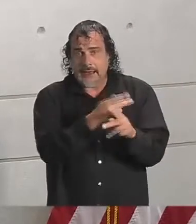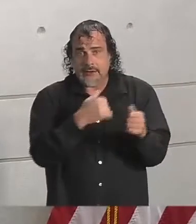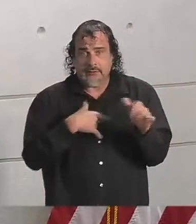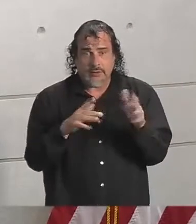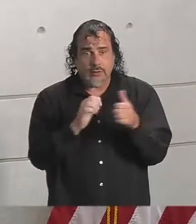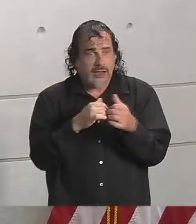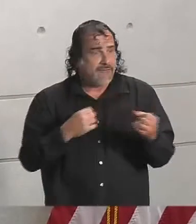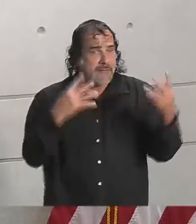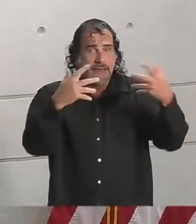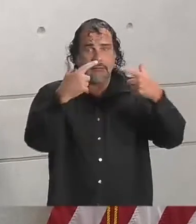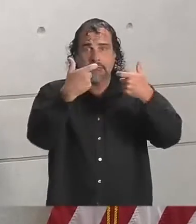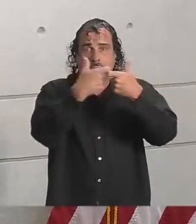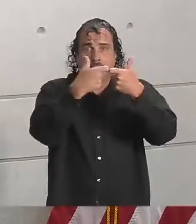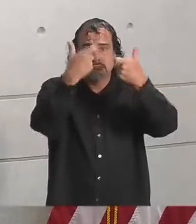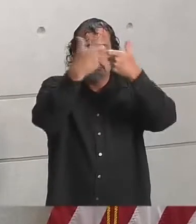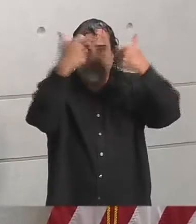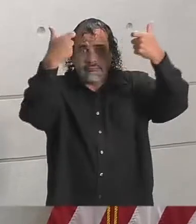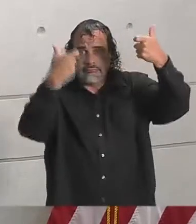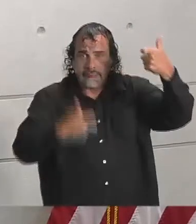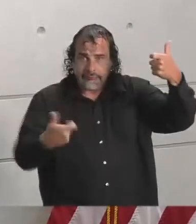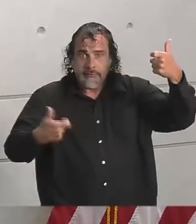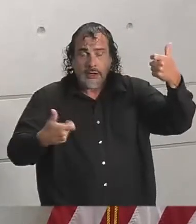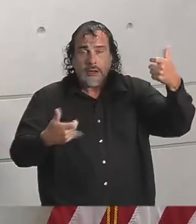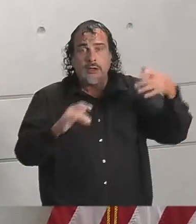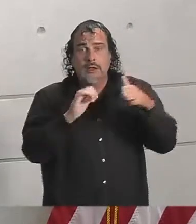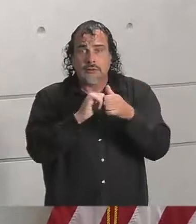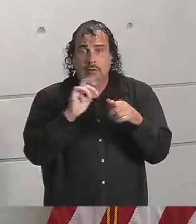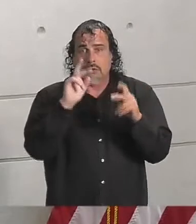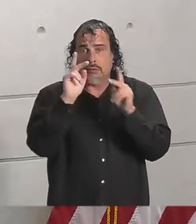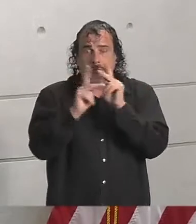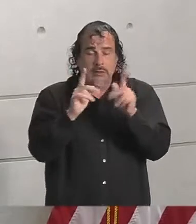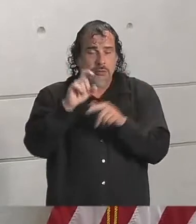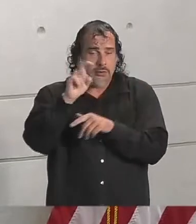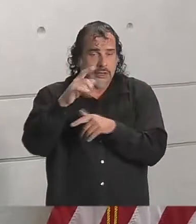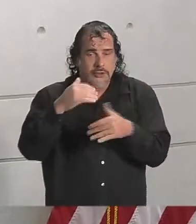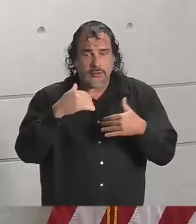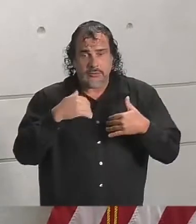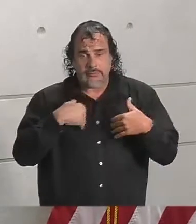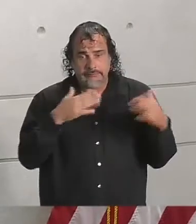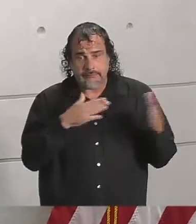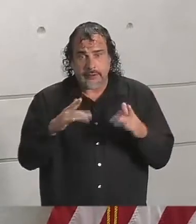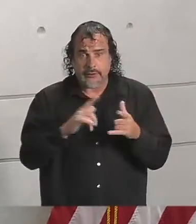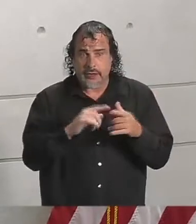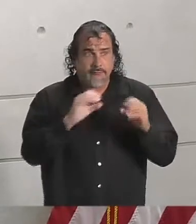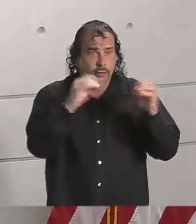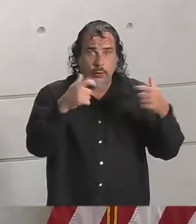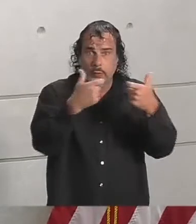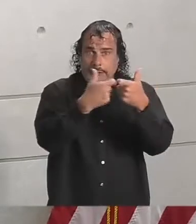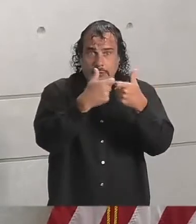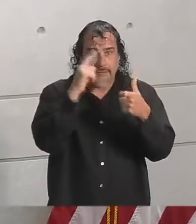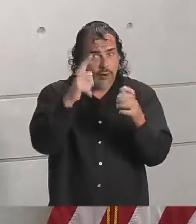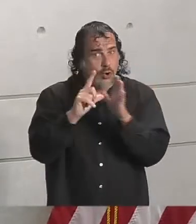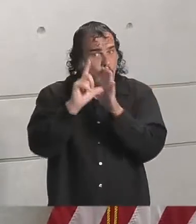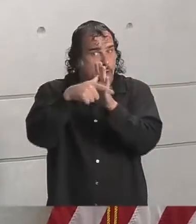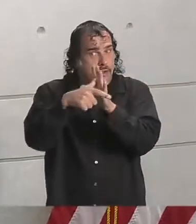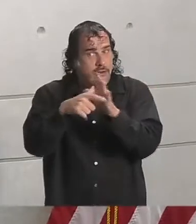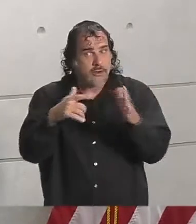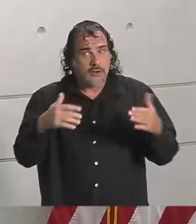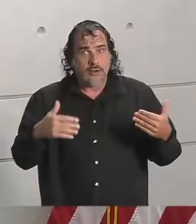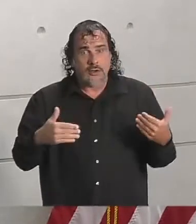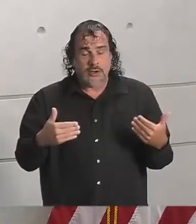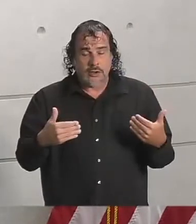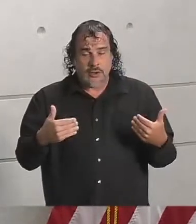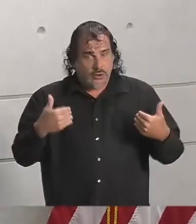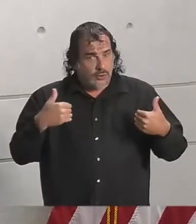power outages. So individuals need to be prepared for being without power for some time. As you all know, we have exceptional